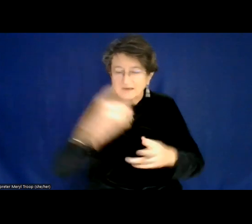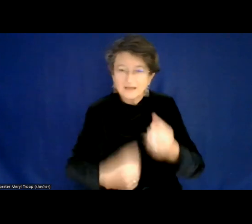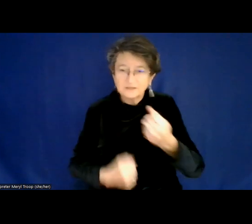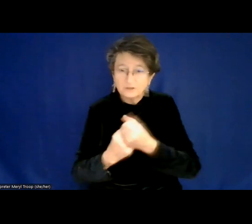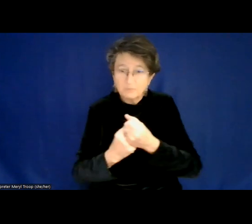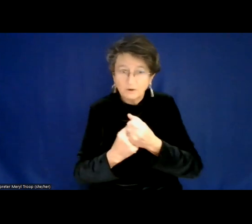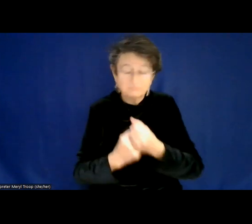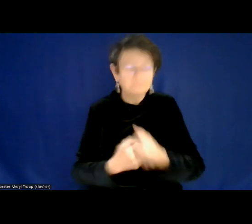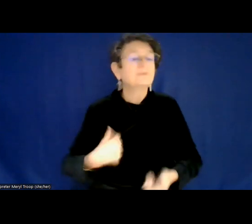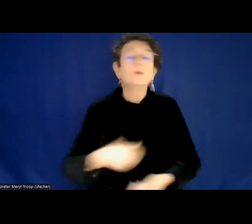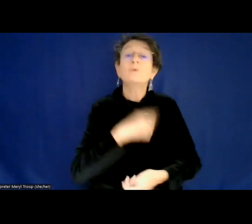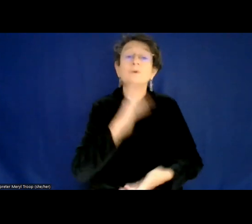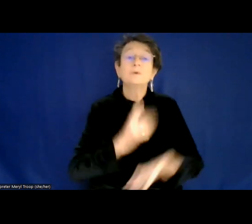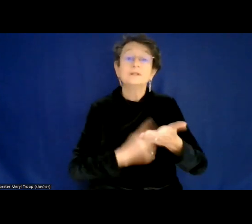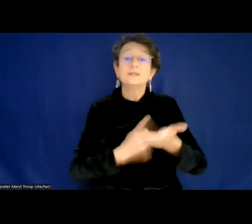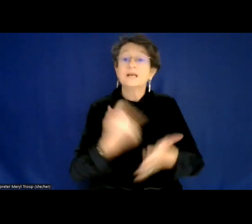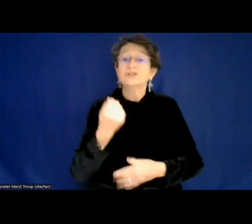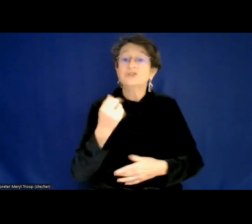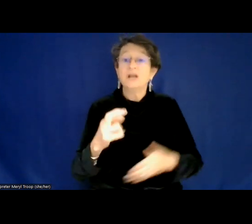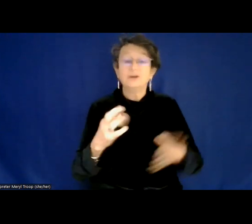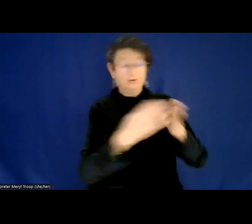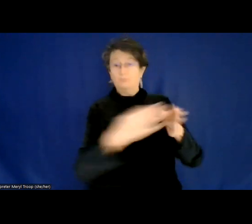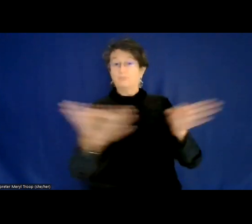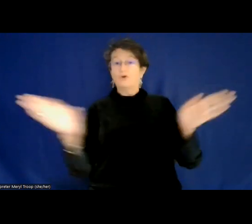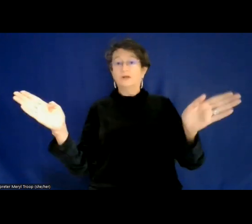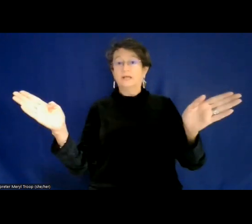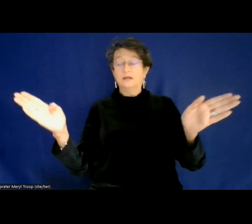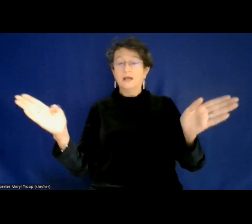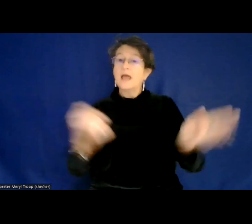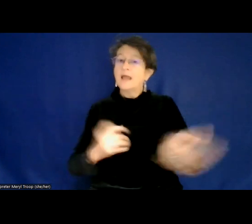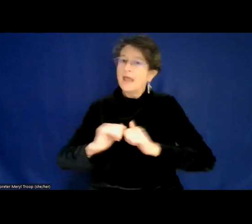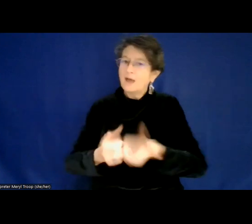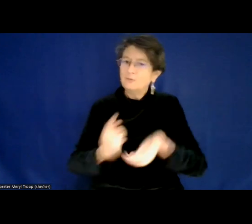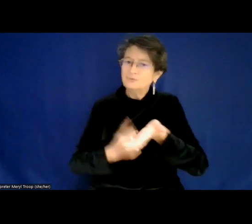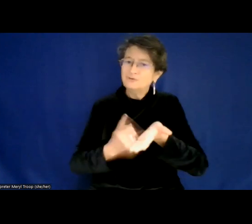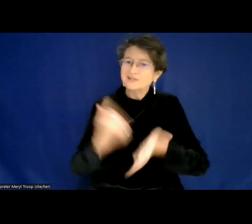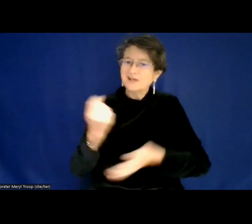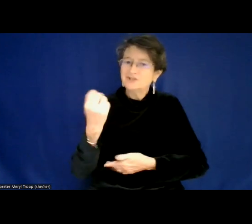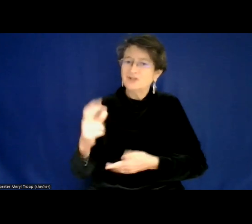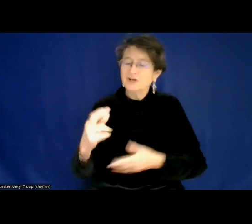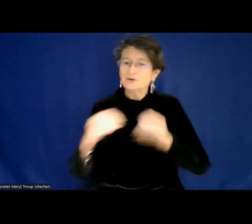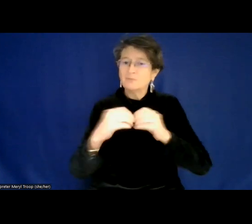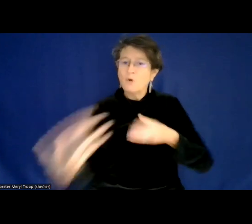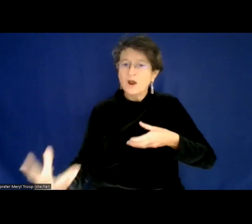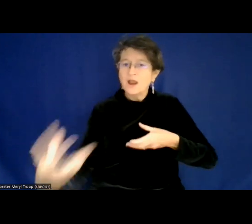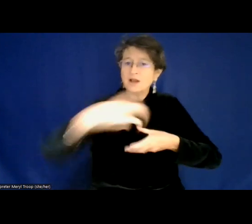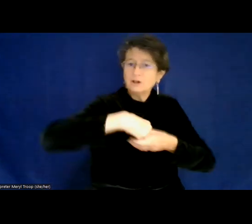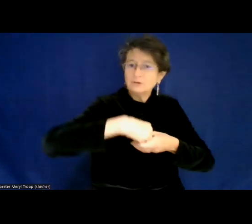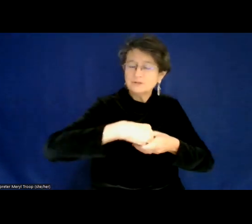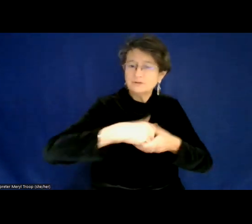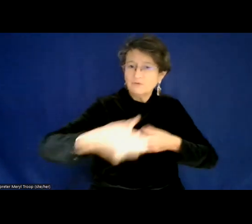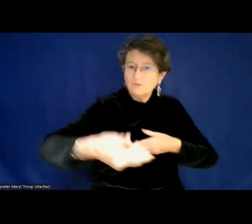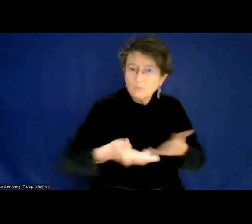on a broad scale, gain the tools to talk about gender in a more inclusive way, and explore ways to create a welcoming